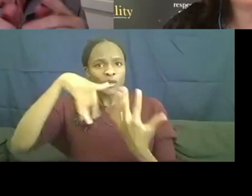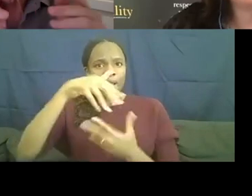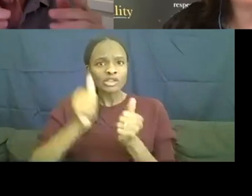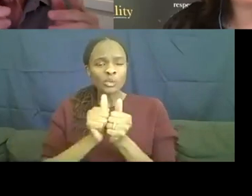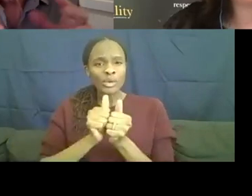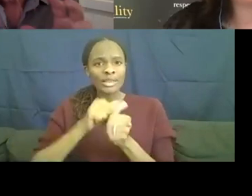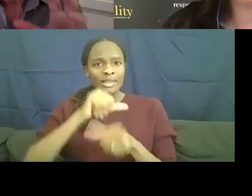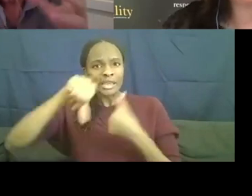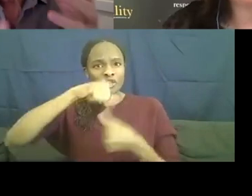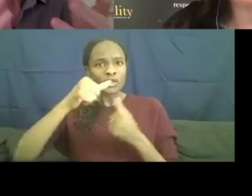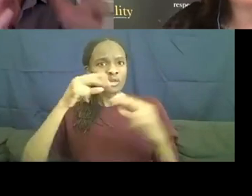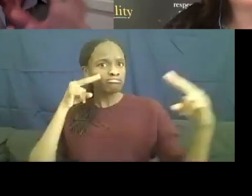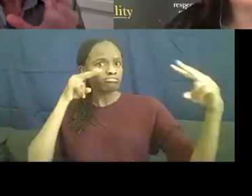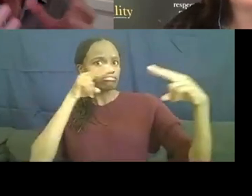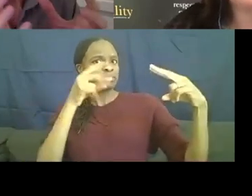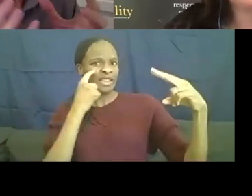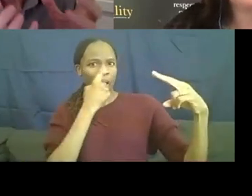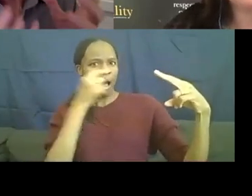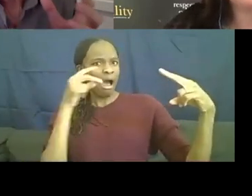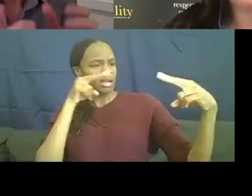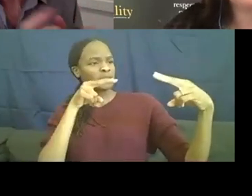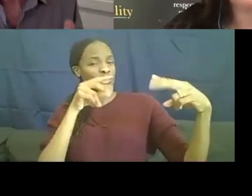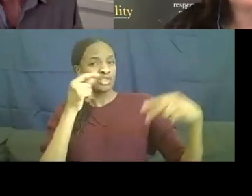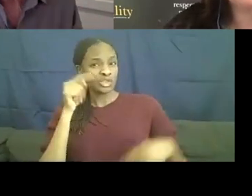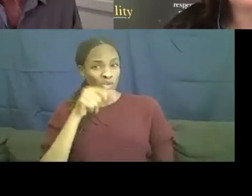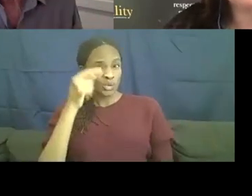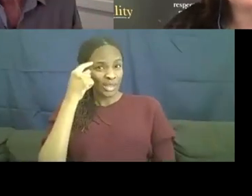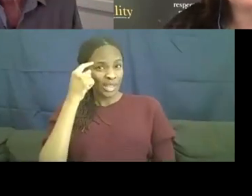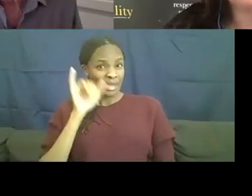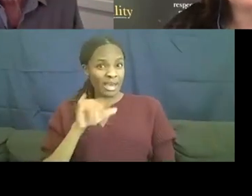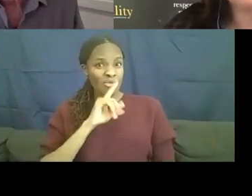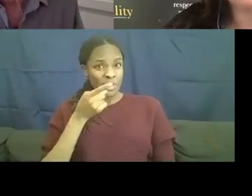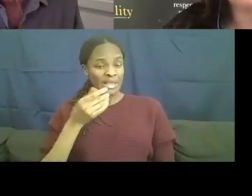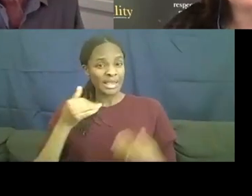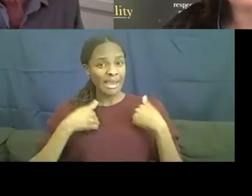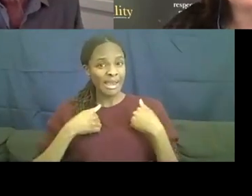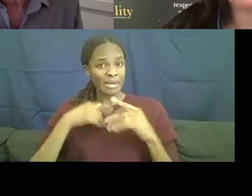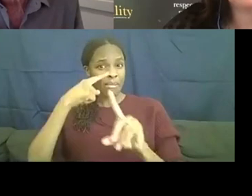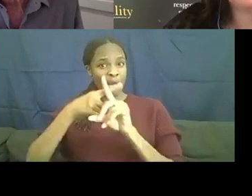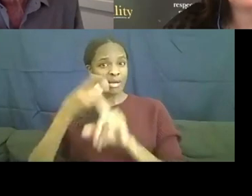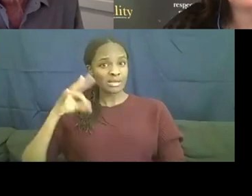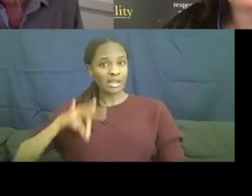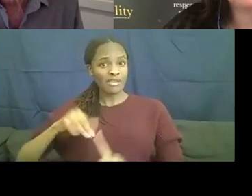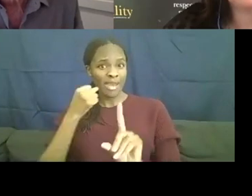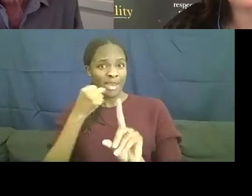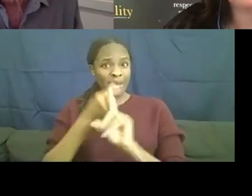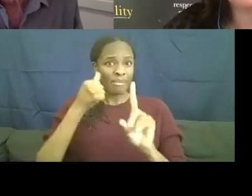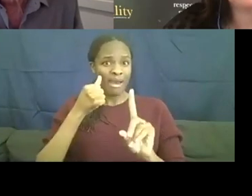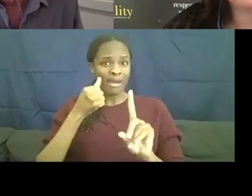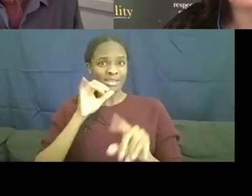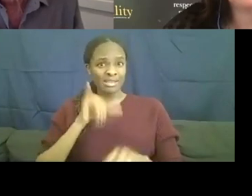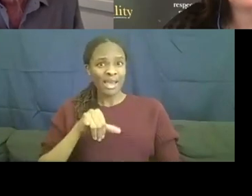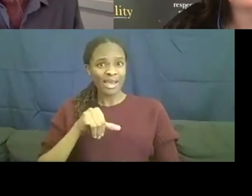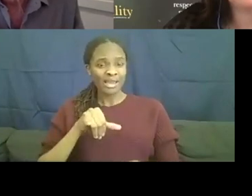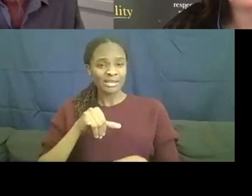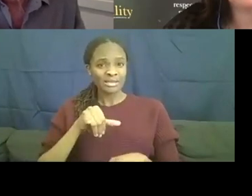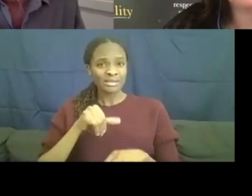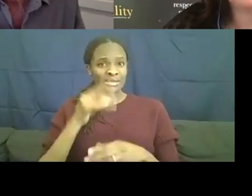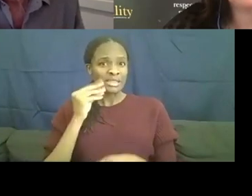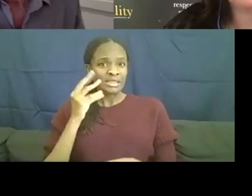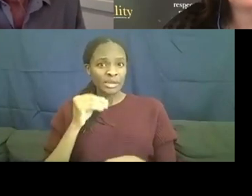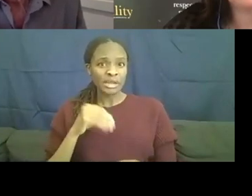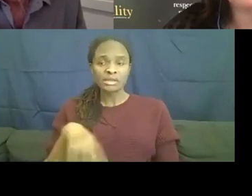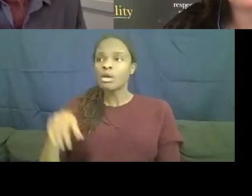the eyes. Did you think that that had a beneficial impact on Adam, that, that experience of being in the Miracle Project? Oh yeah.